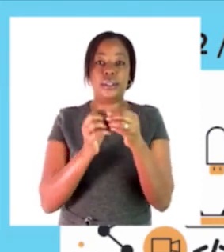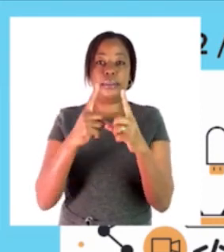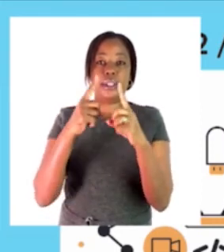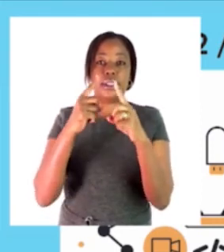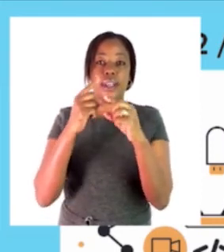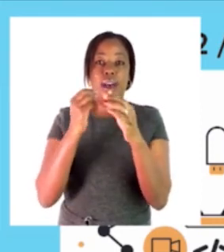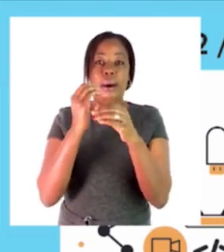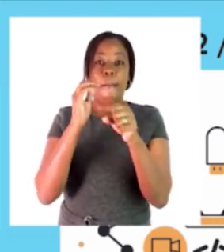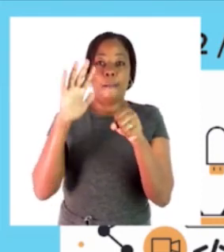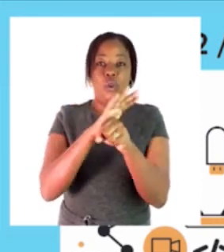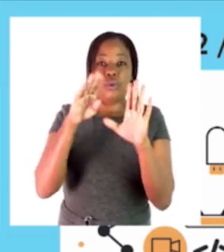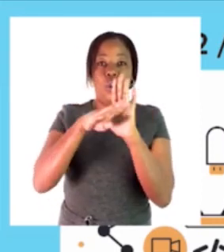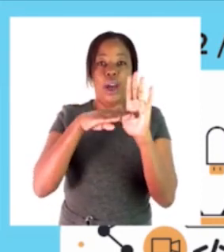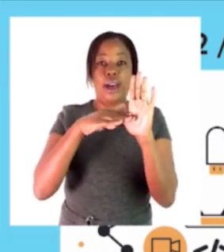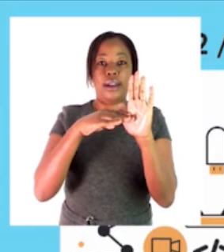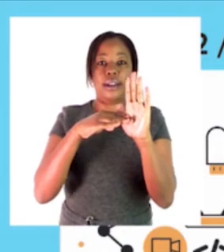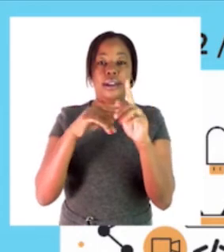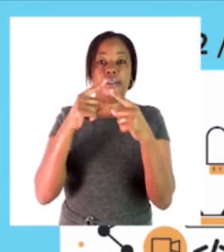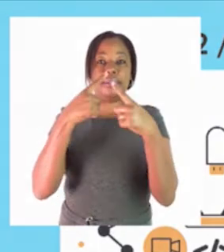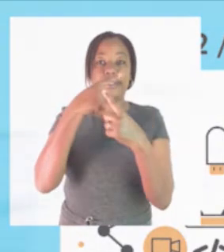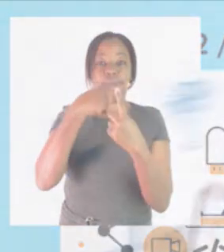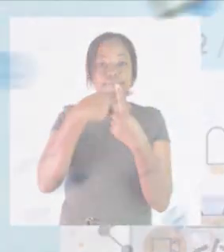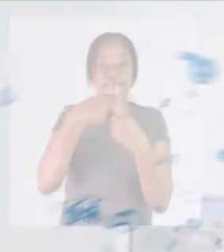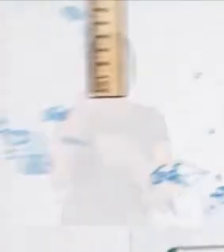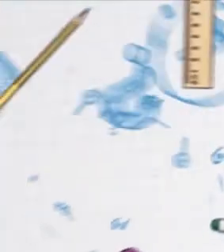addition and subtraction